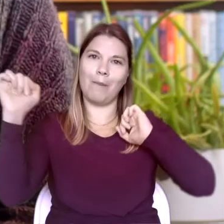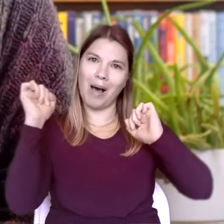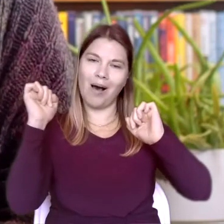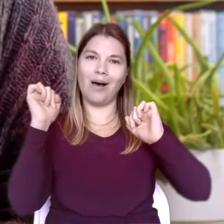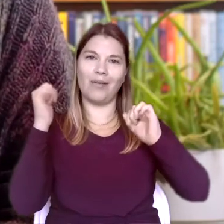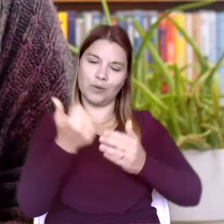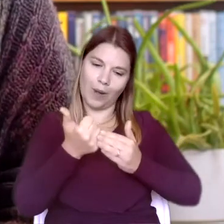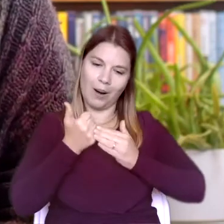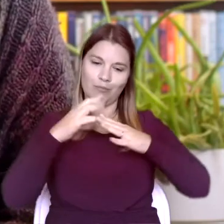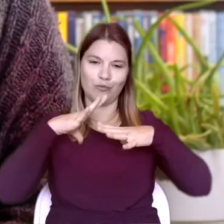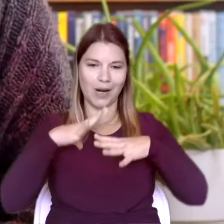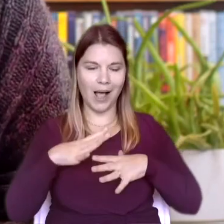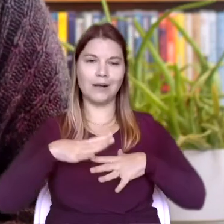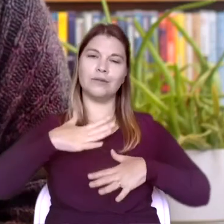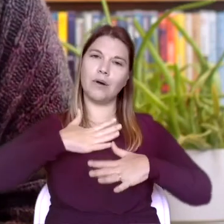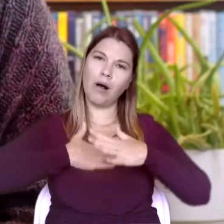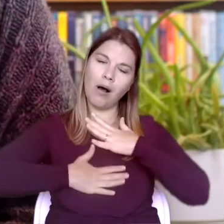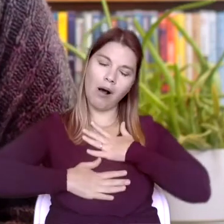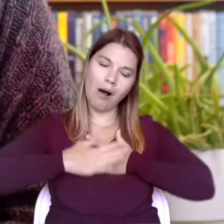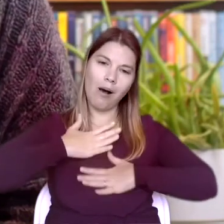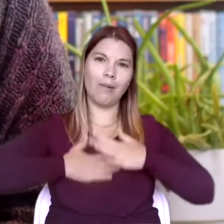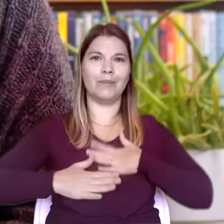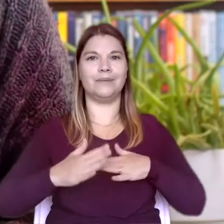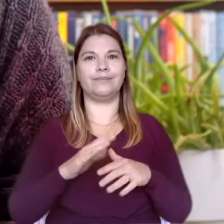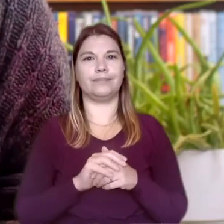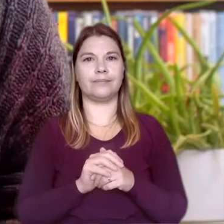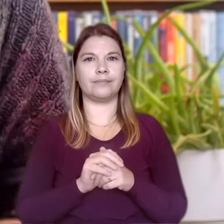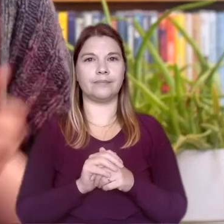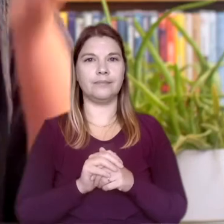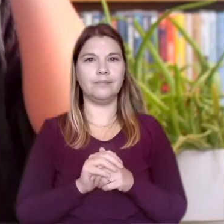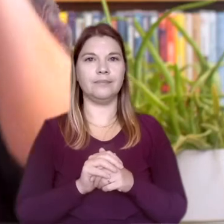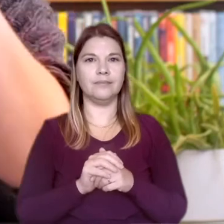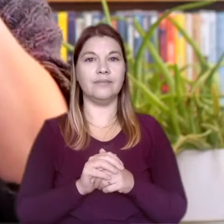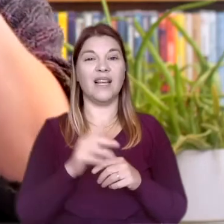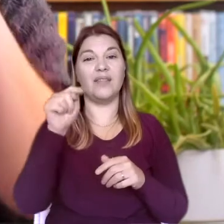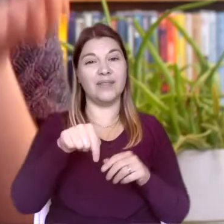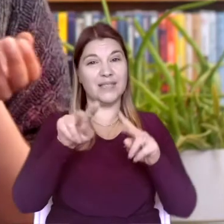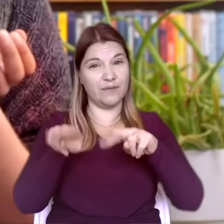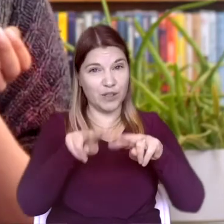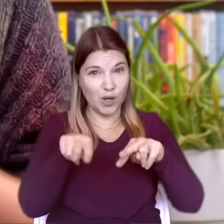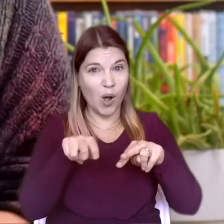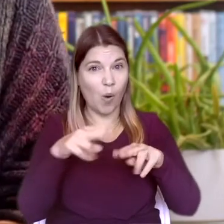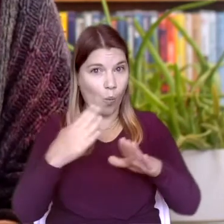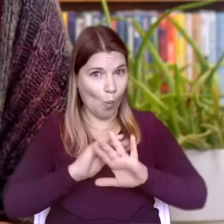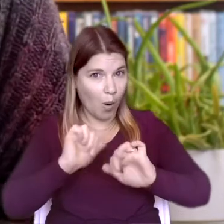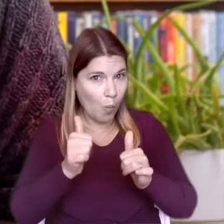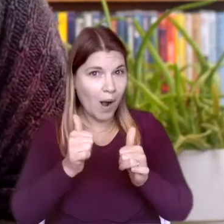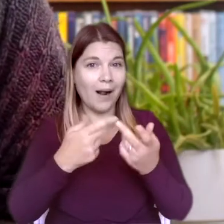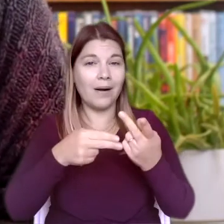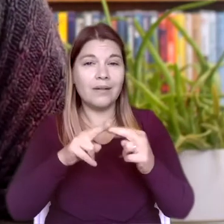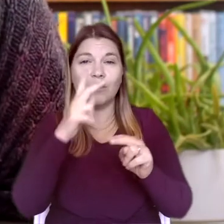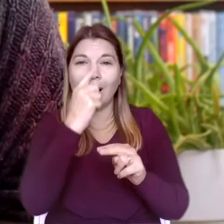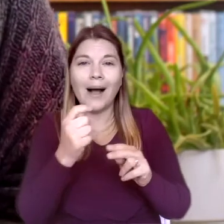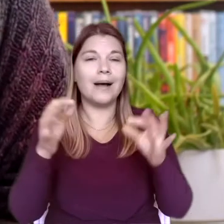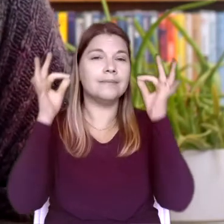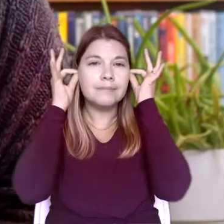For this video to be even more effective, I would like to suggest that you wear a pair of headphones, if you have them. Speakers will